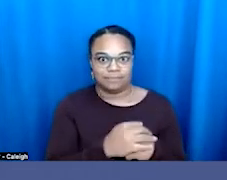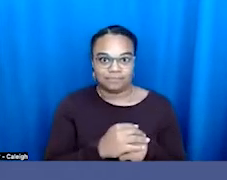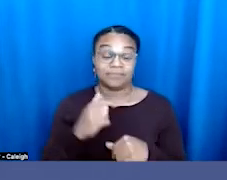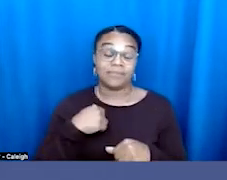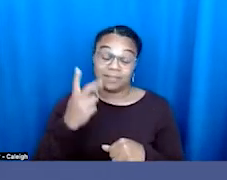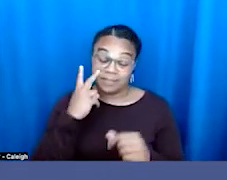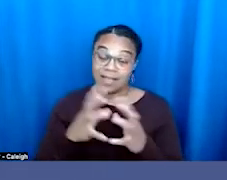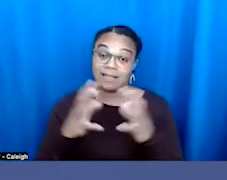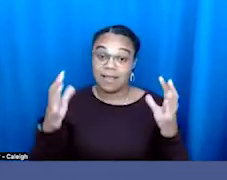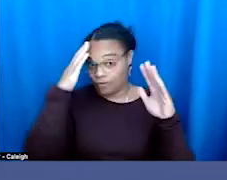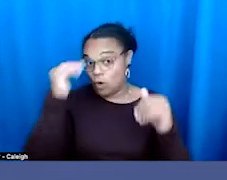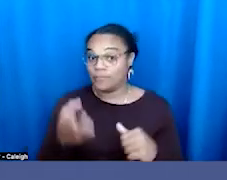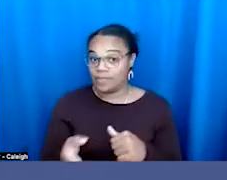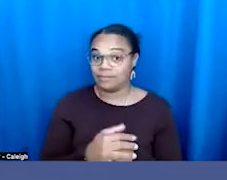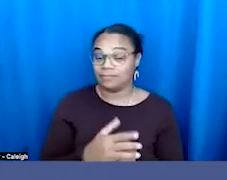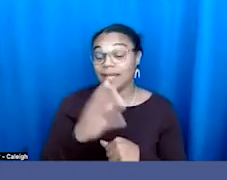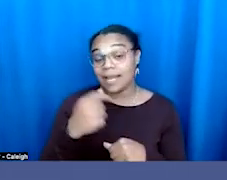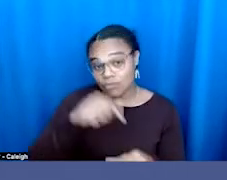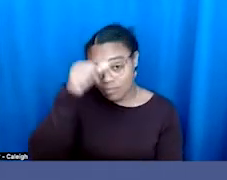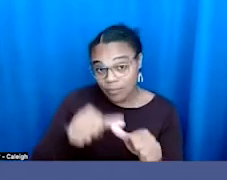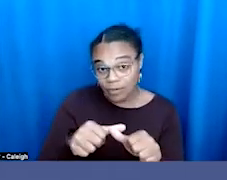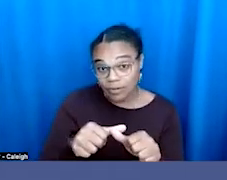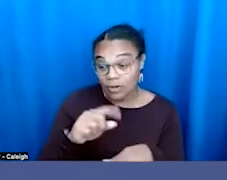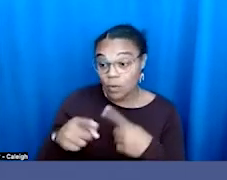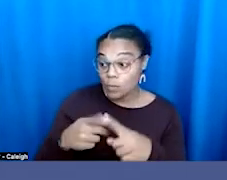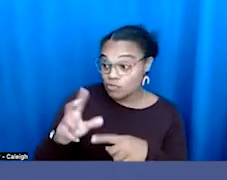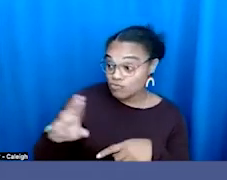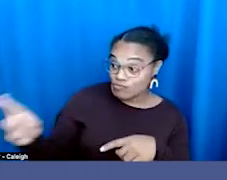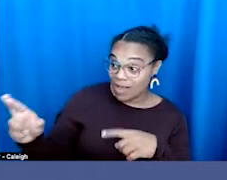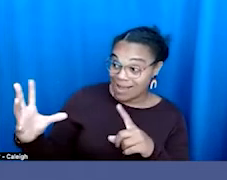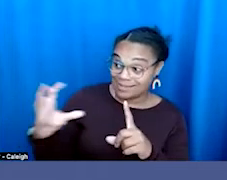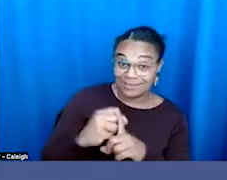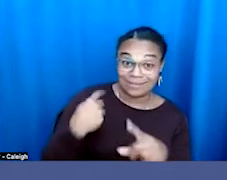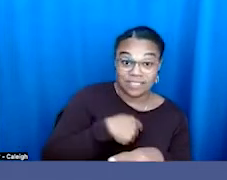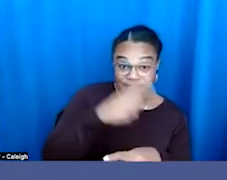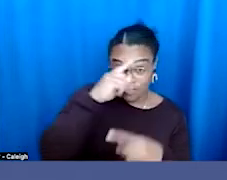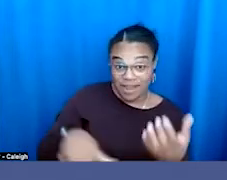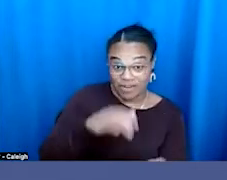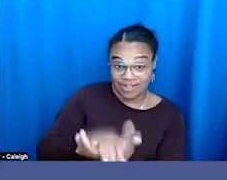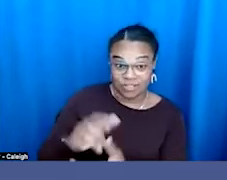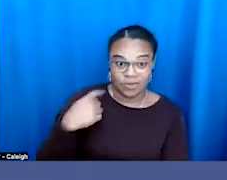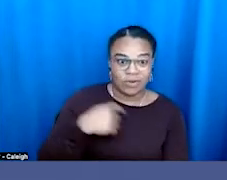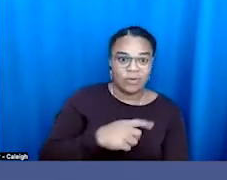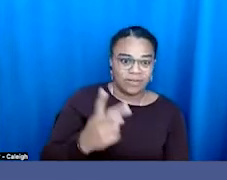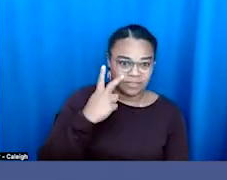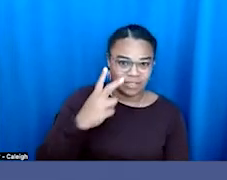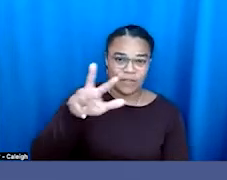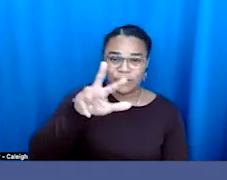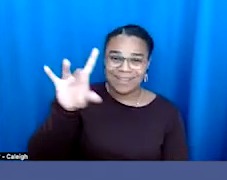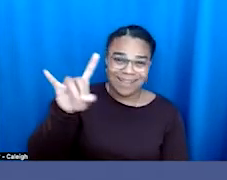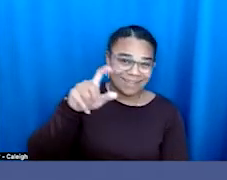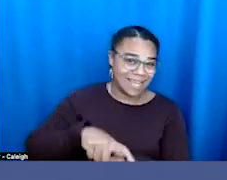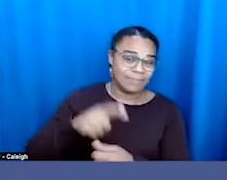in that. And I remember this. When the far right came after us for marriage, we saw 38 times in a row where we lost.